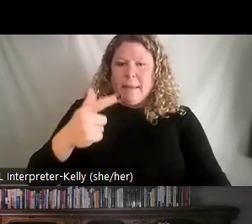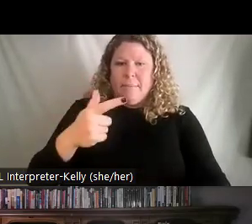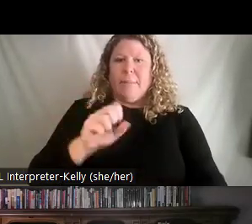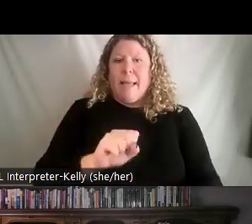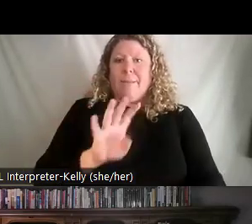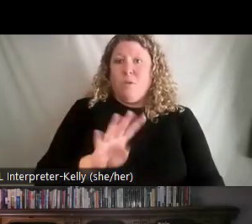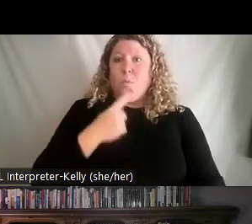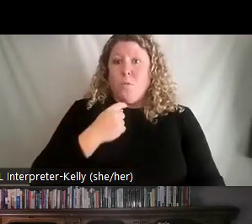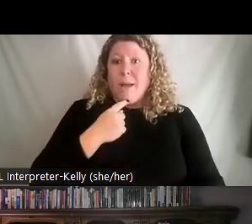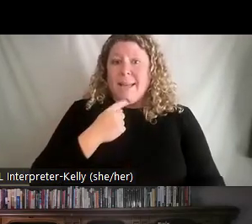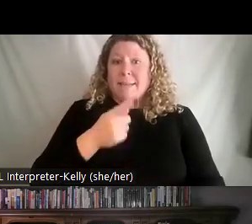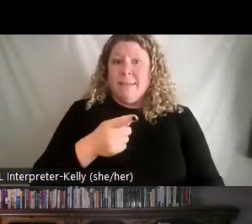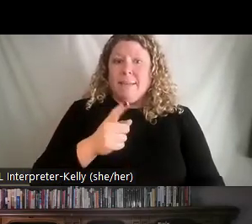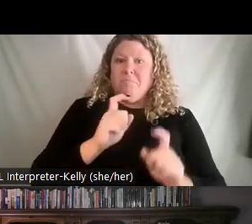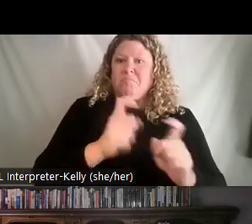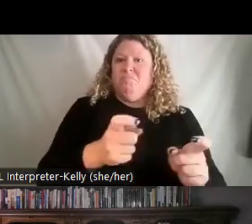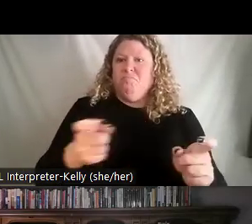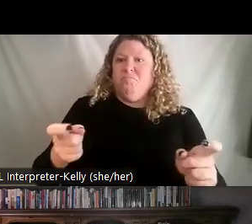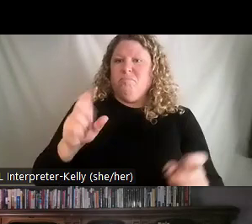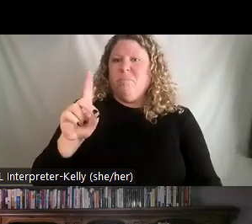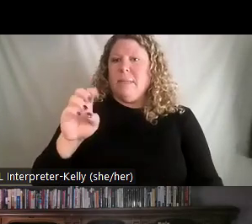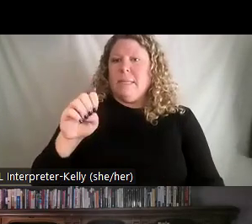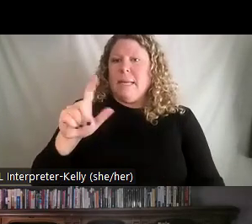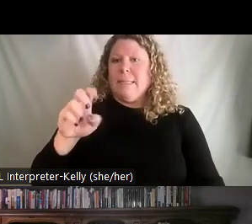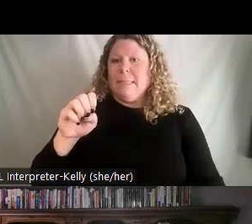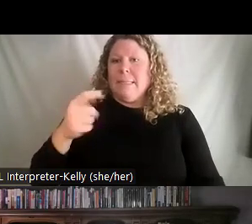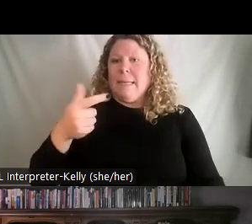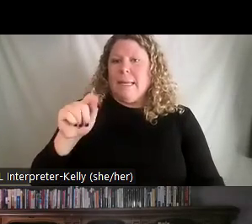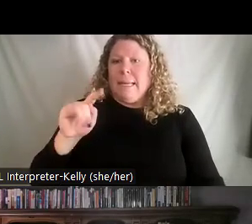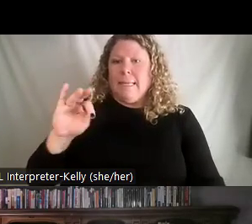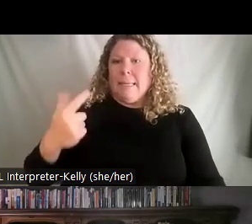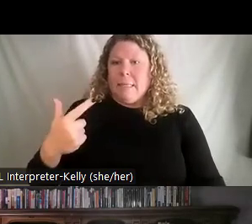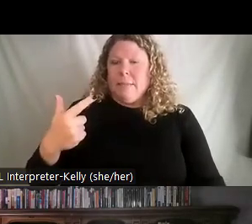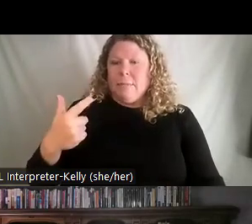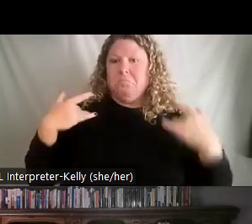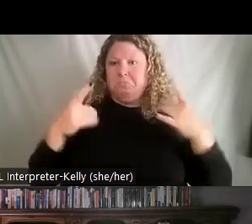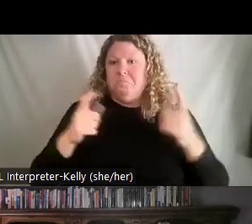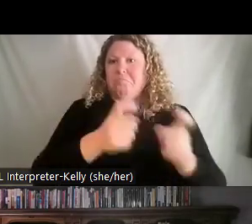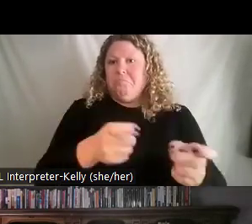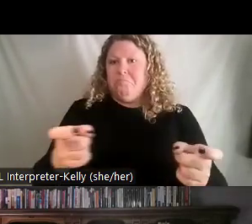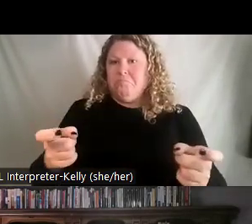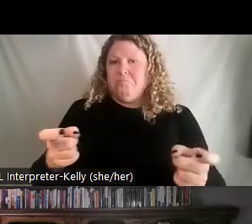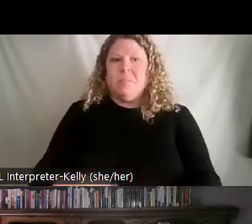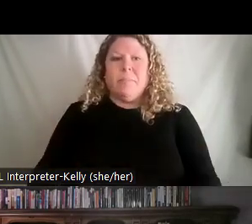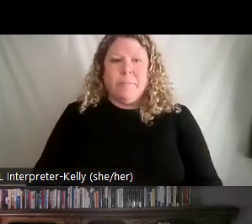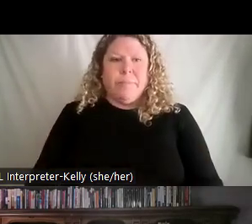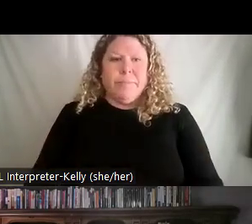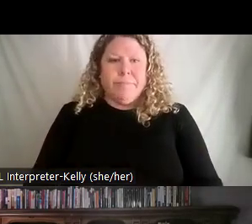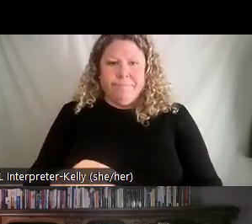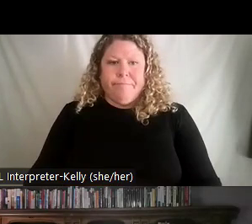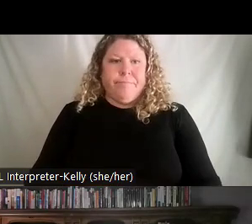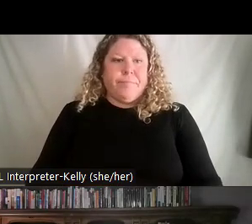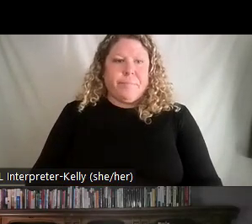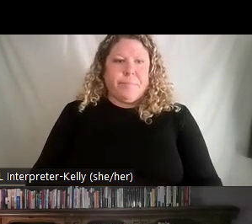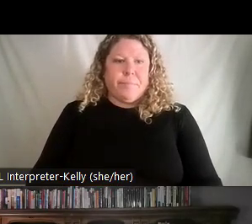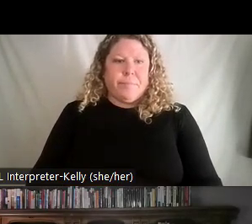can also see this relationship between supportive and task behavior and being directive. So,